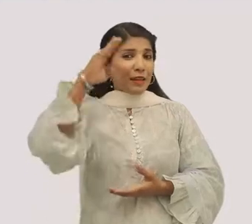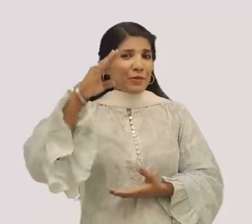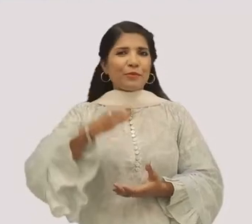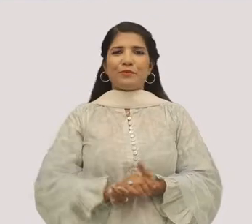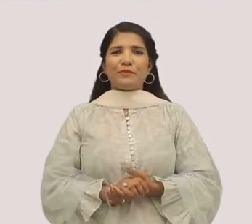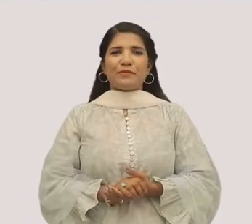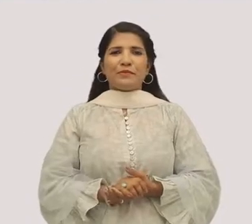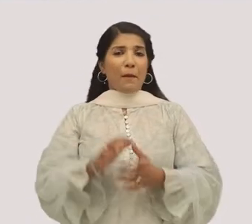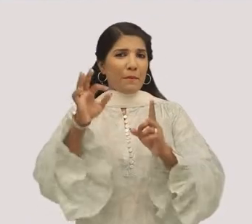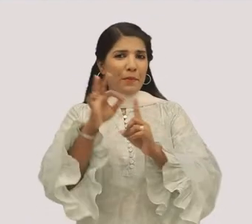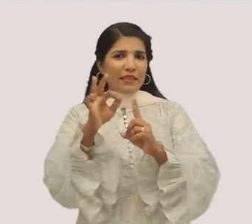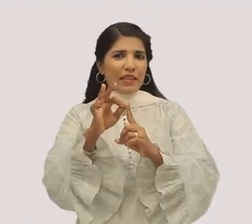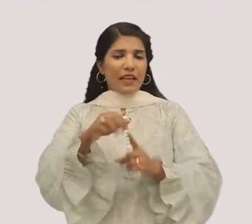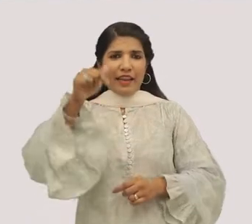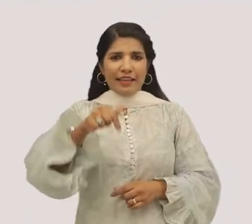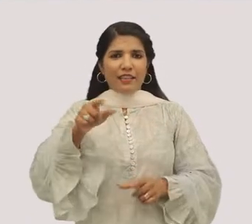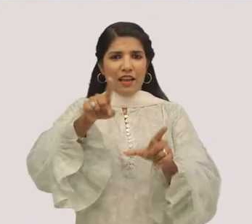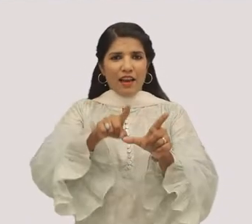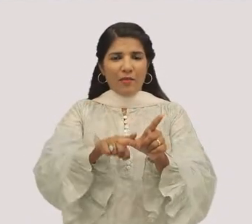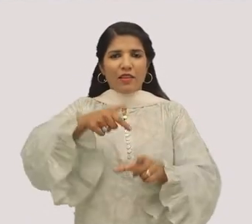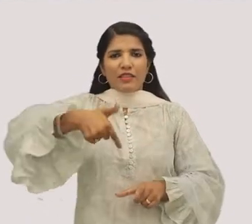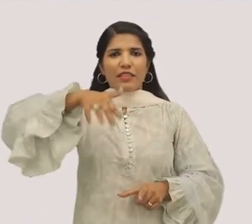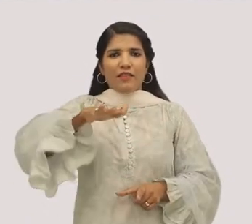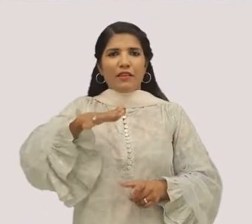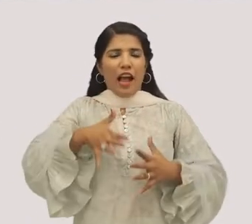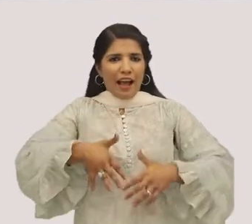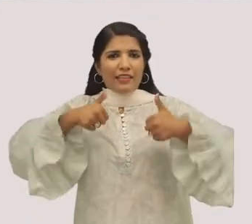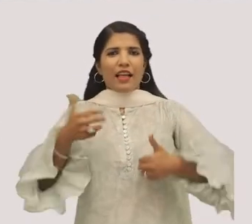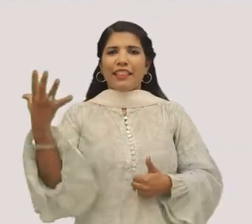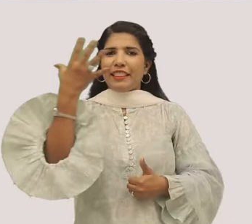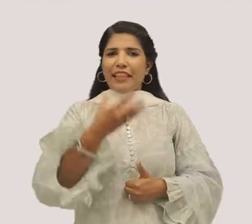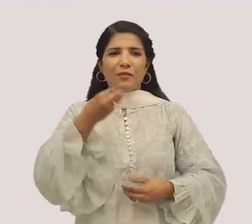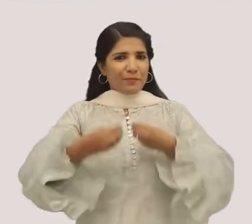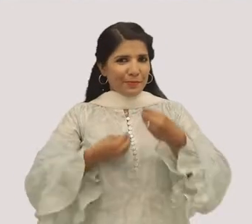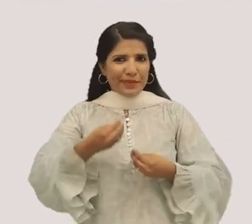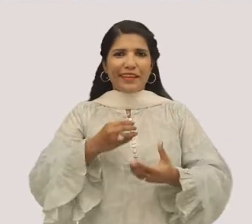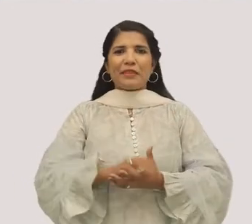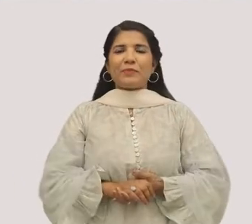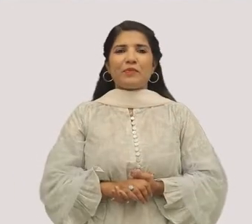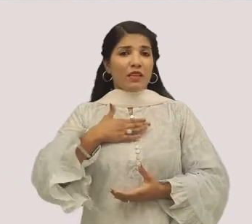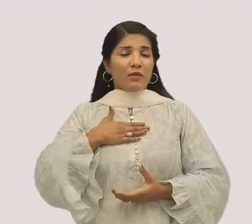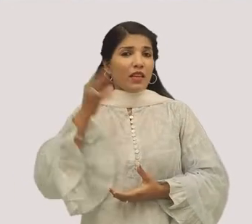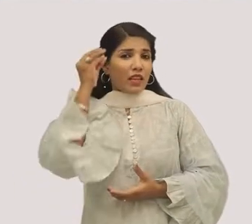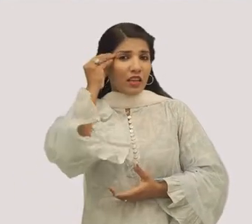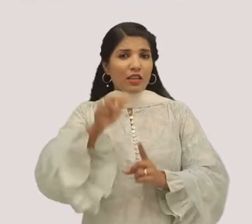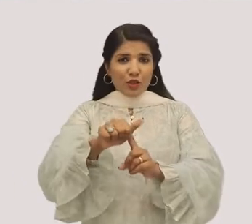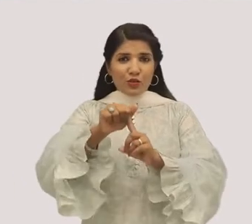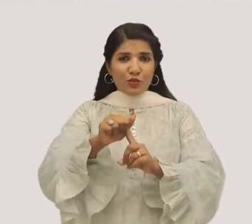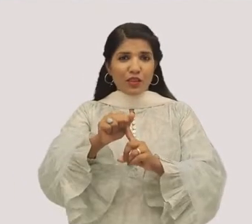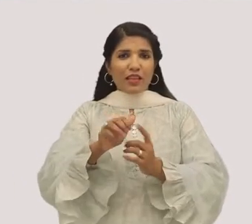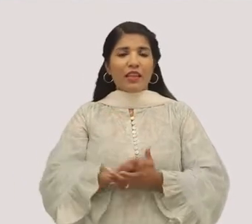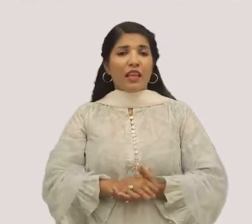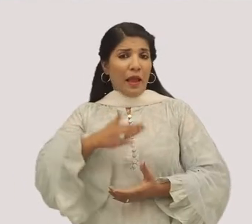As-salamu alaykum. As Pakistan enters its 75th year, it's important to remember that upwards of